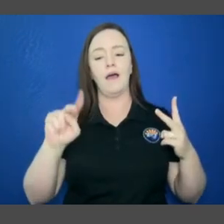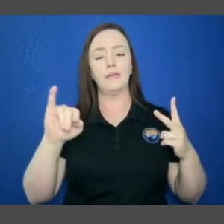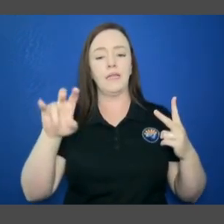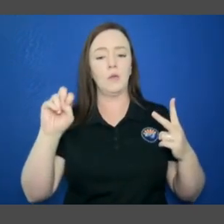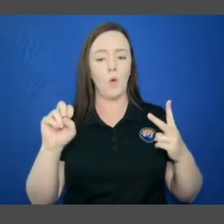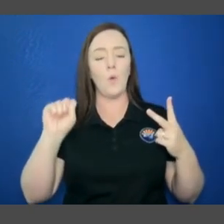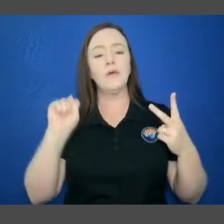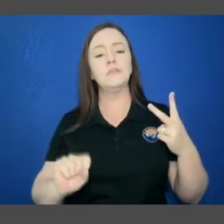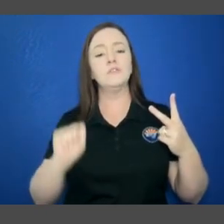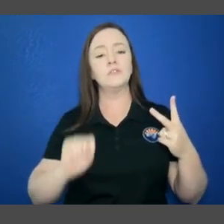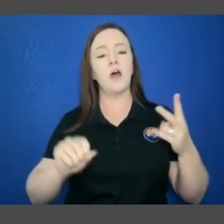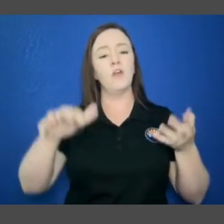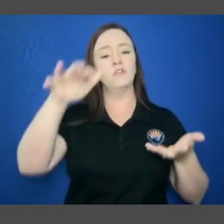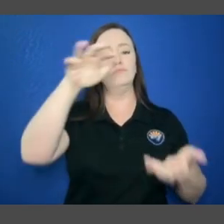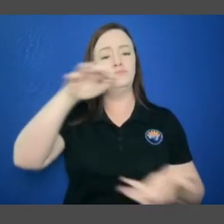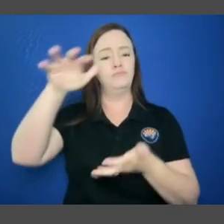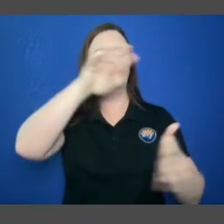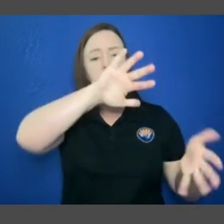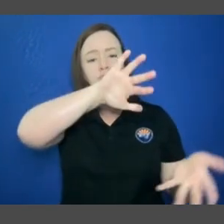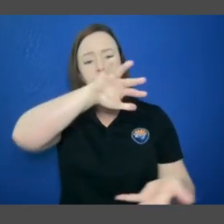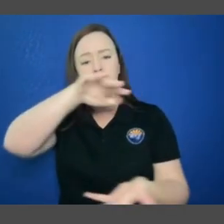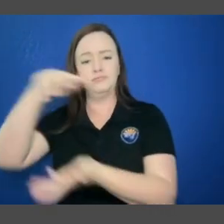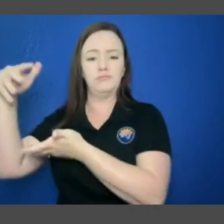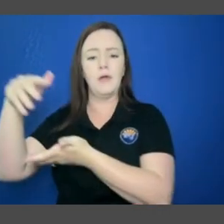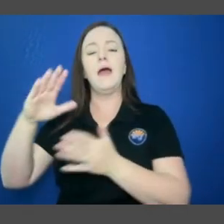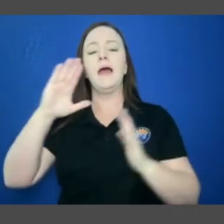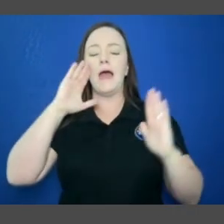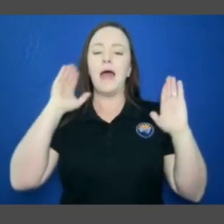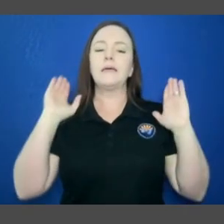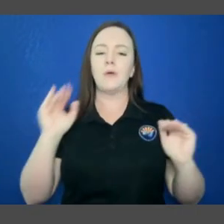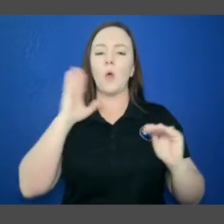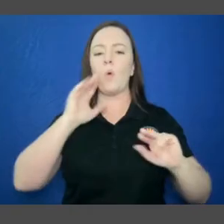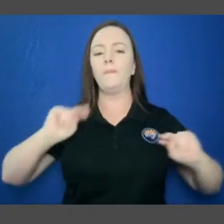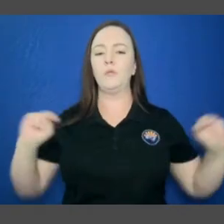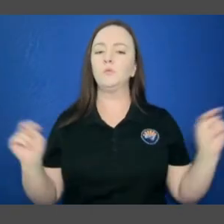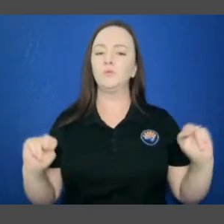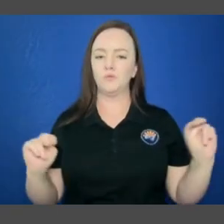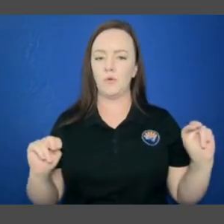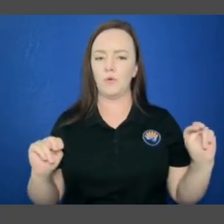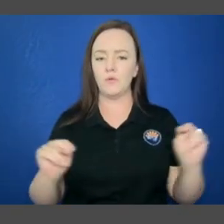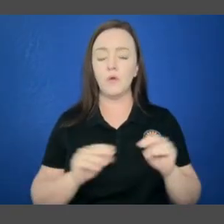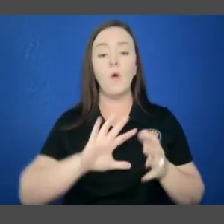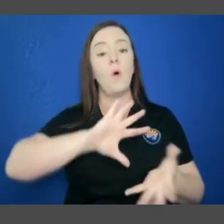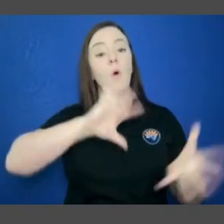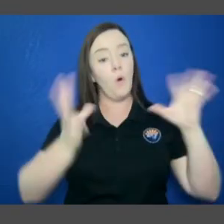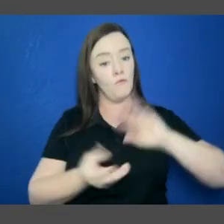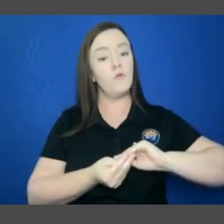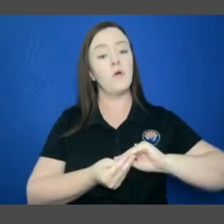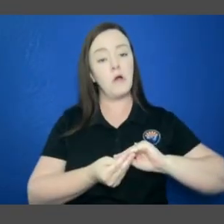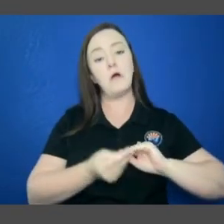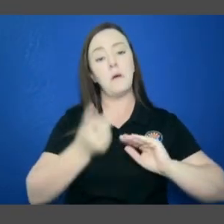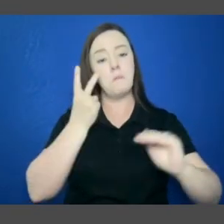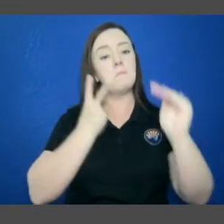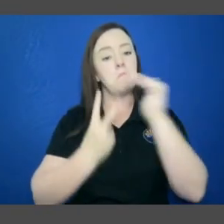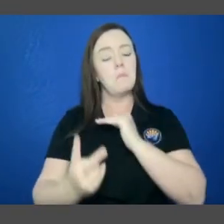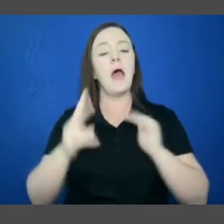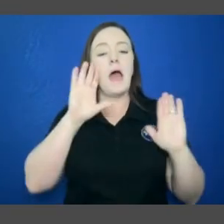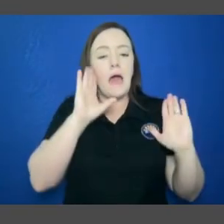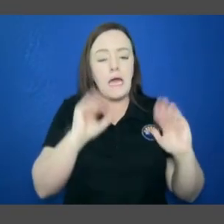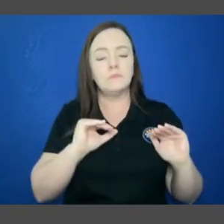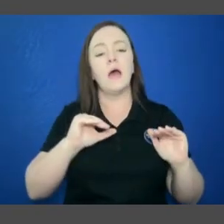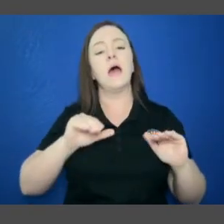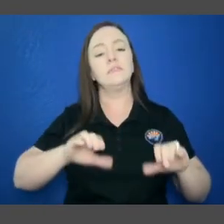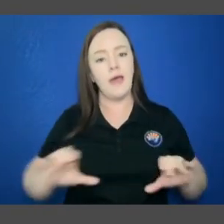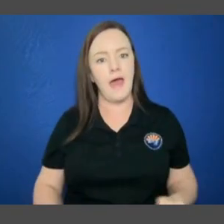Oscillation that is anticipated to be in a neutral phase. All in all, we can certainly hope for an active monsoon season across